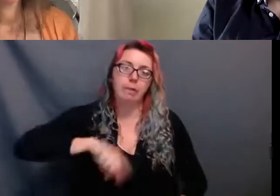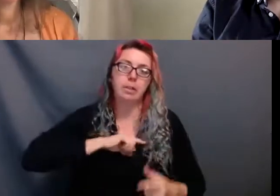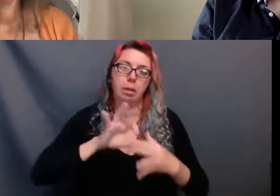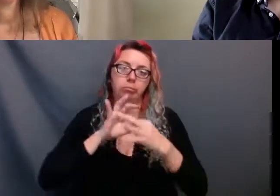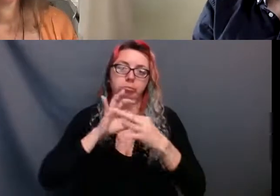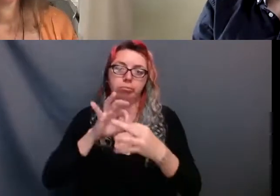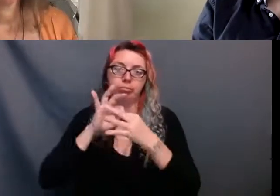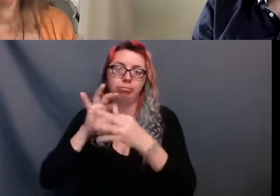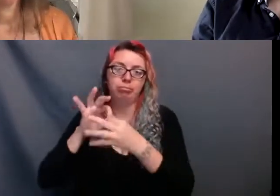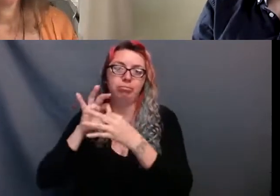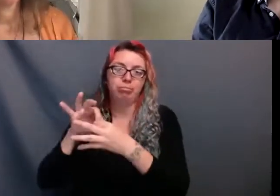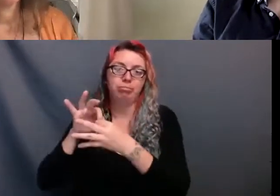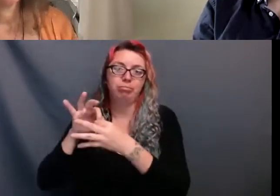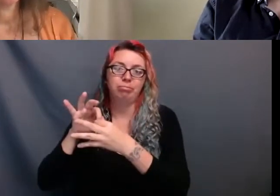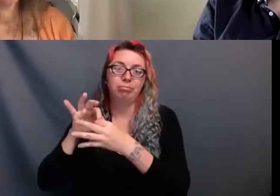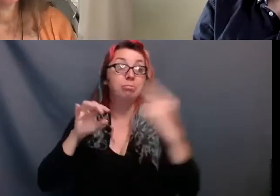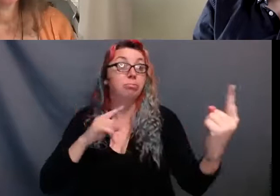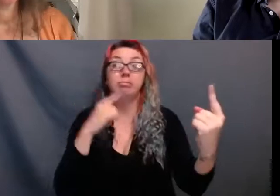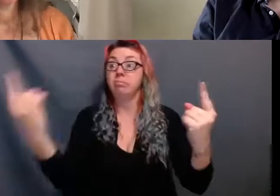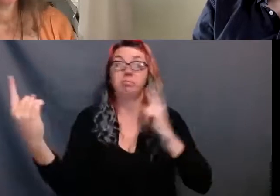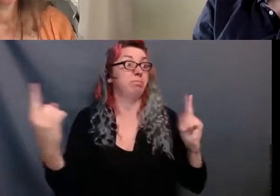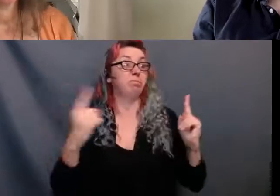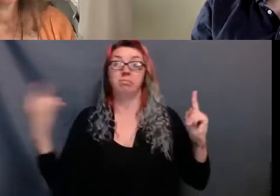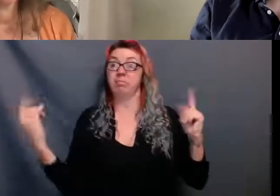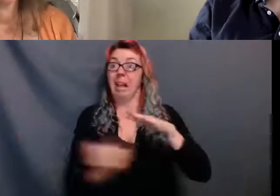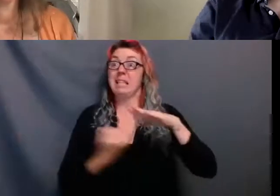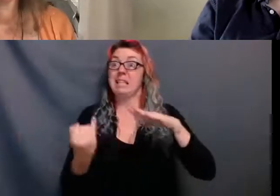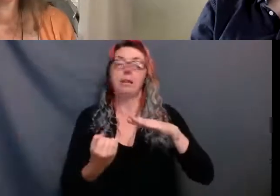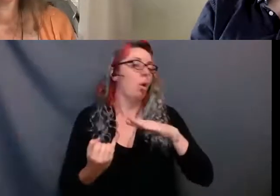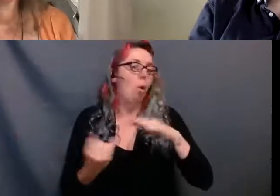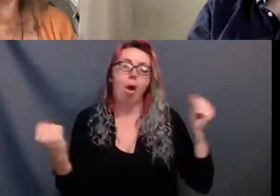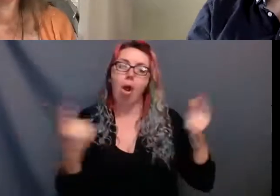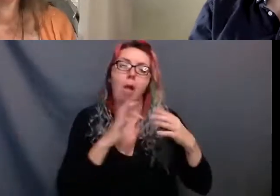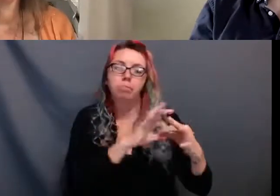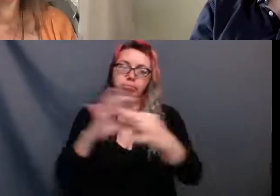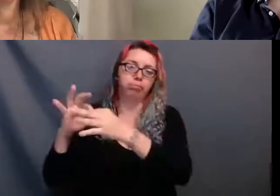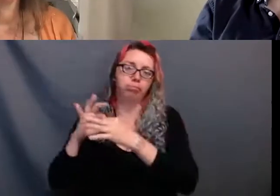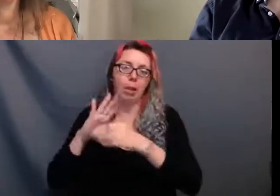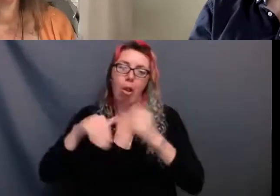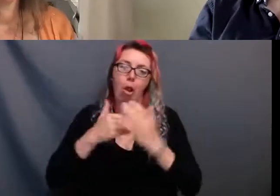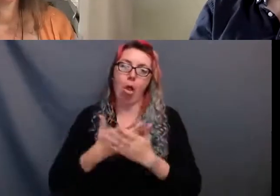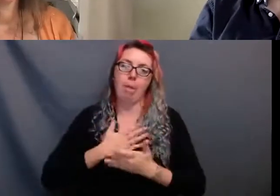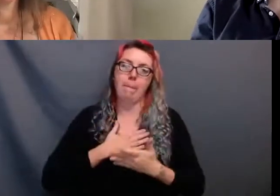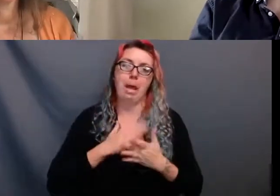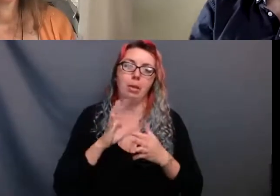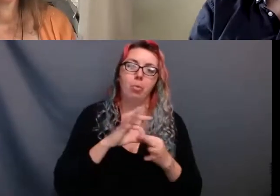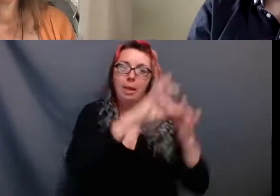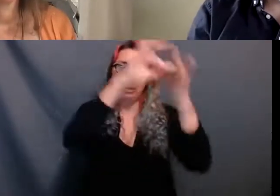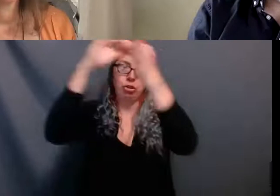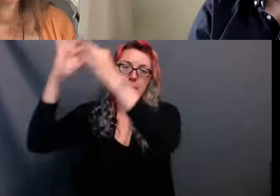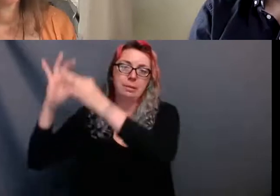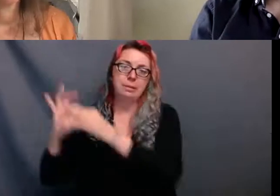All my relations. The pandemic has brought me a whole new understanding of what that great Indigenous